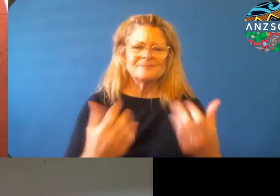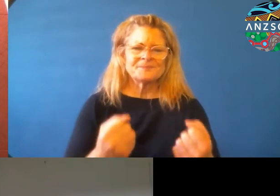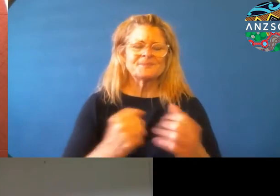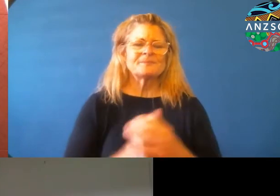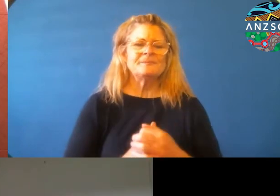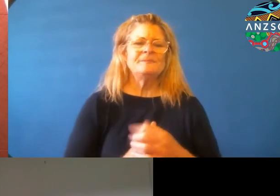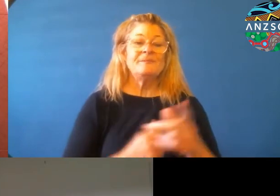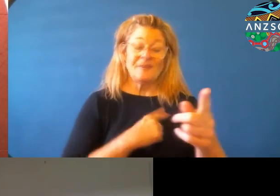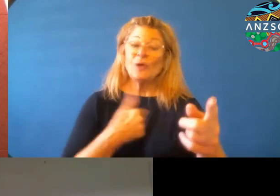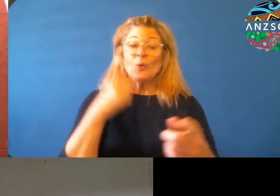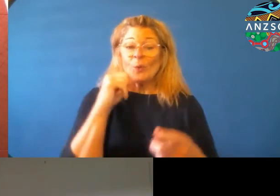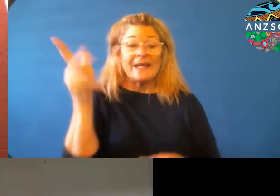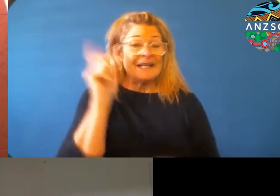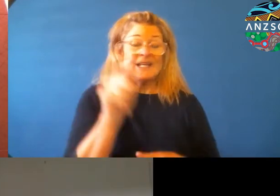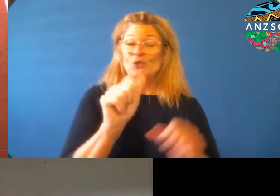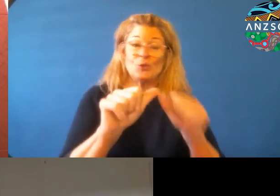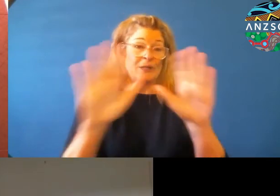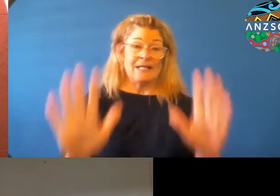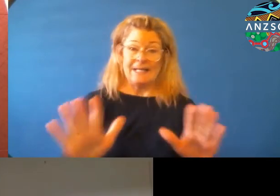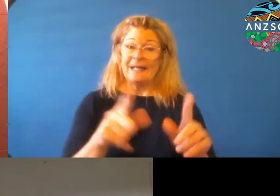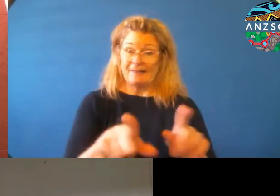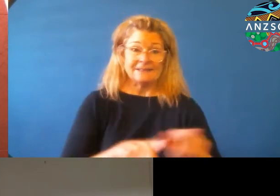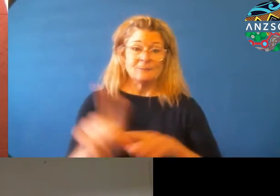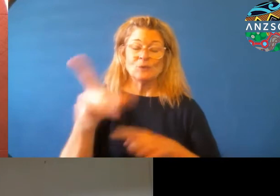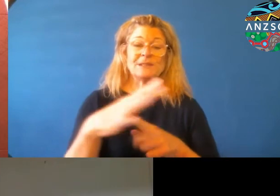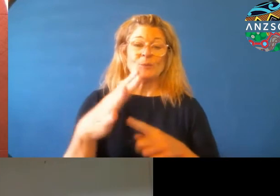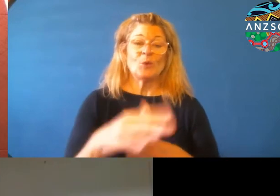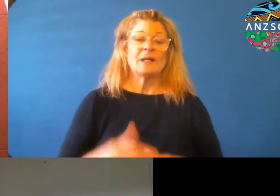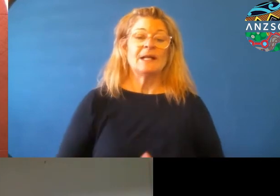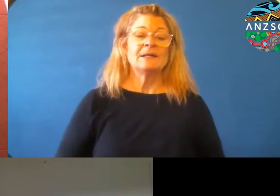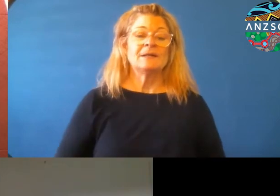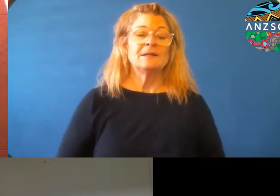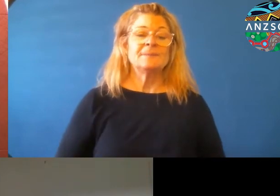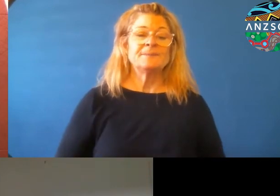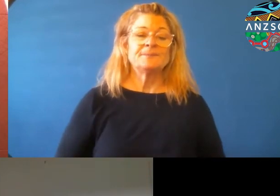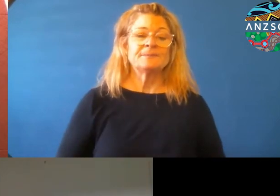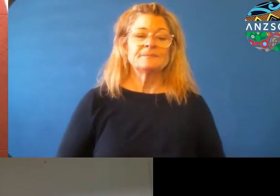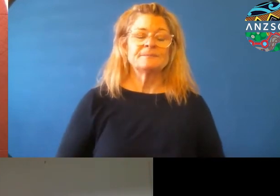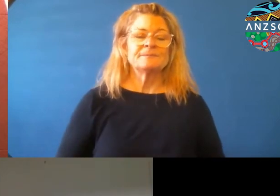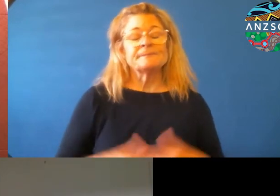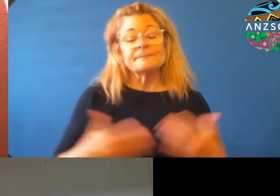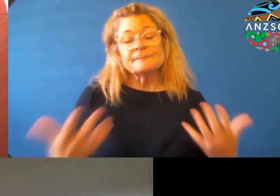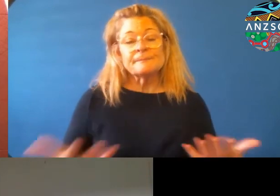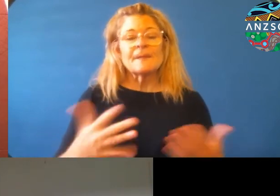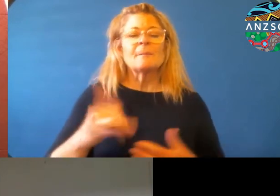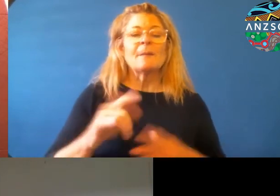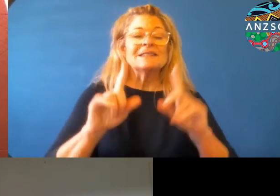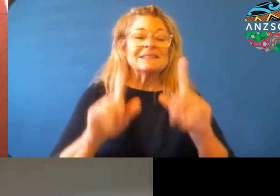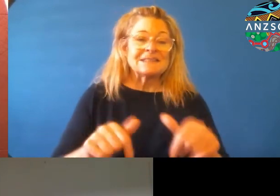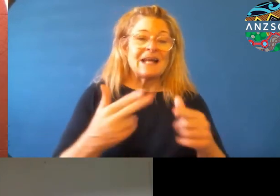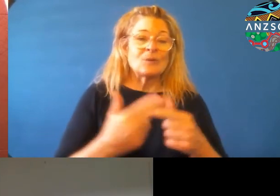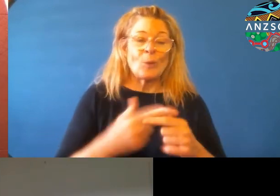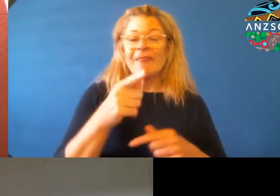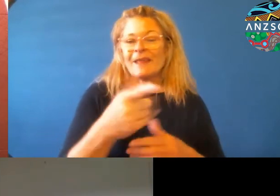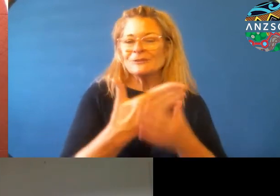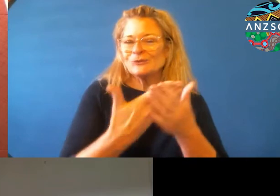Well, we can hear you loud and clear, most importantly, um, let's, um, let's, let's start with that, that anecdote.